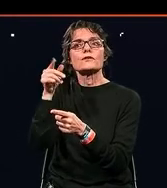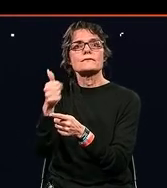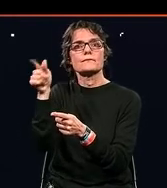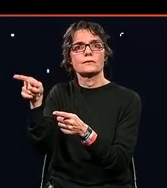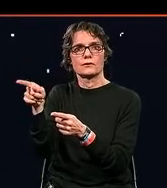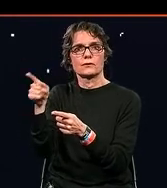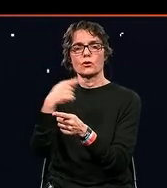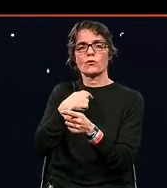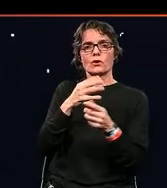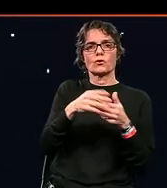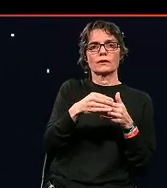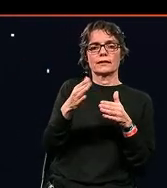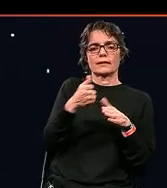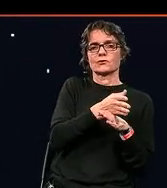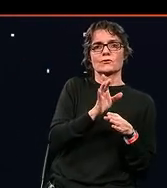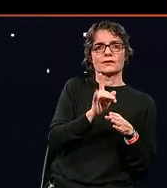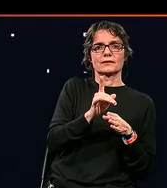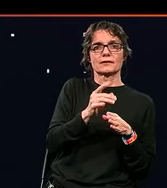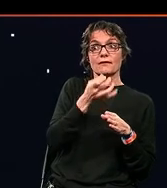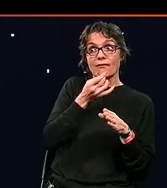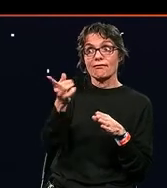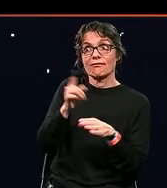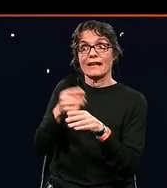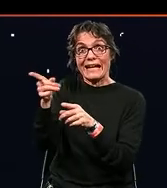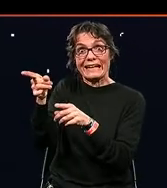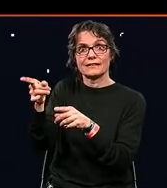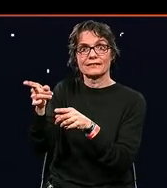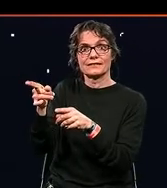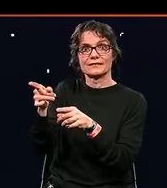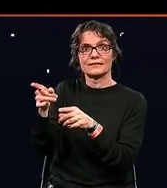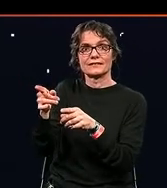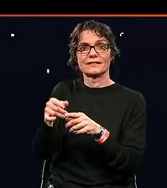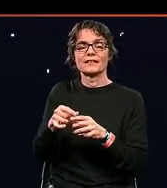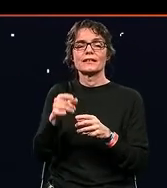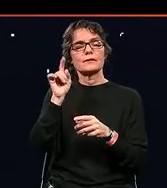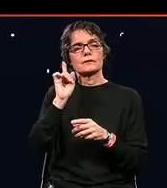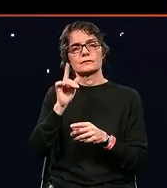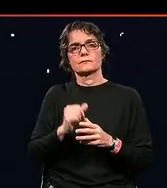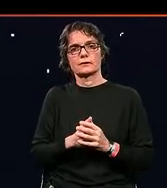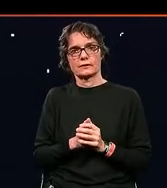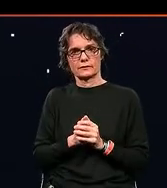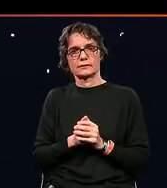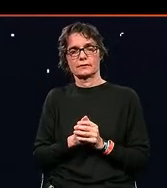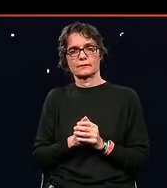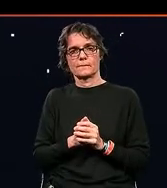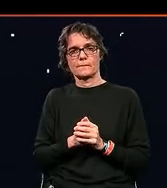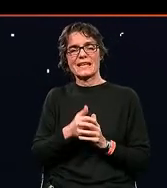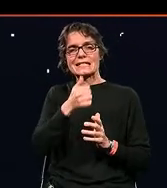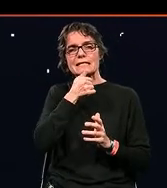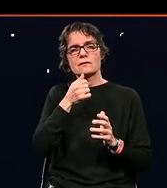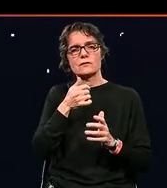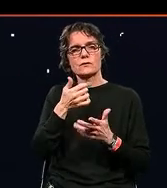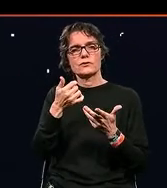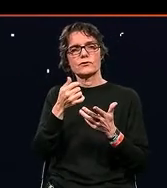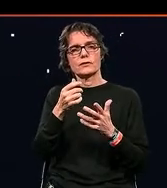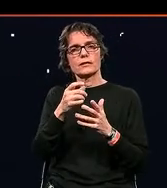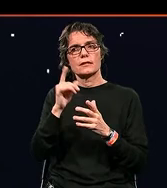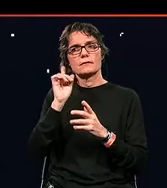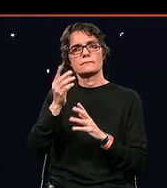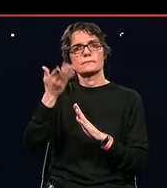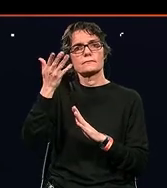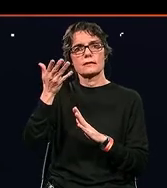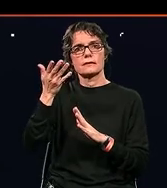I think that we need the people who are closest to your customers, make majority of the decisions, and then let